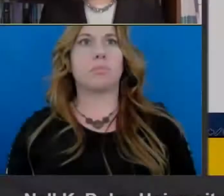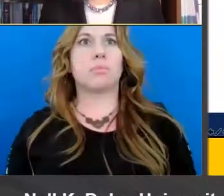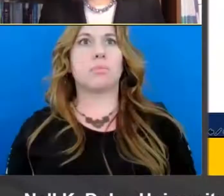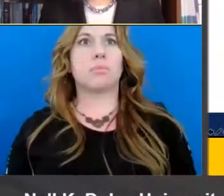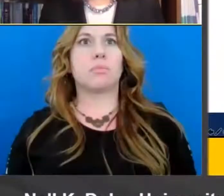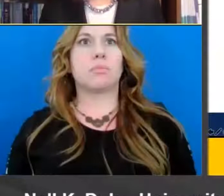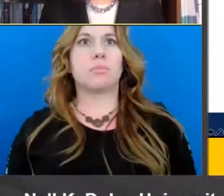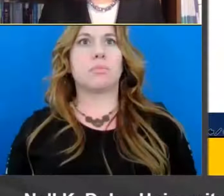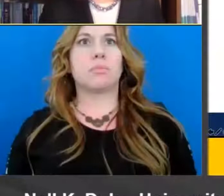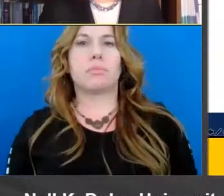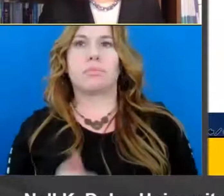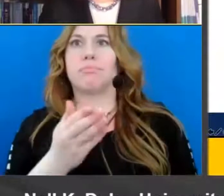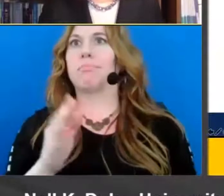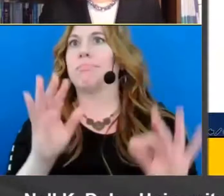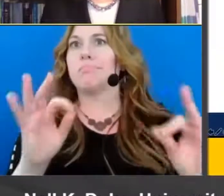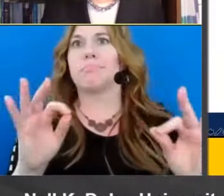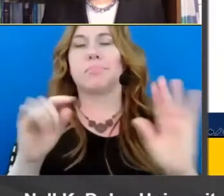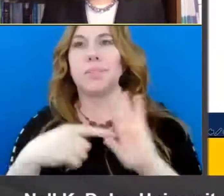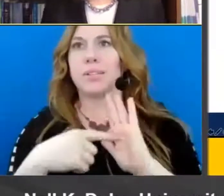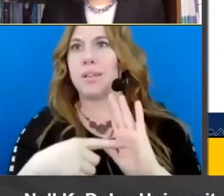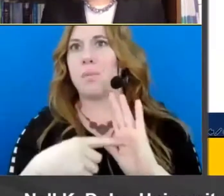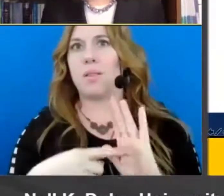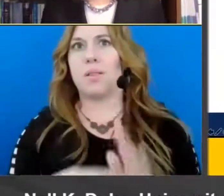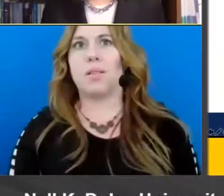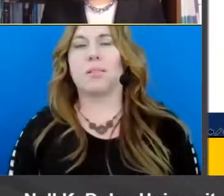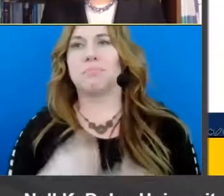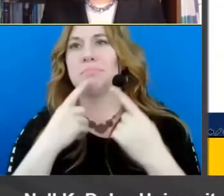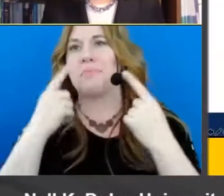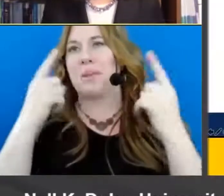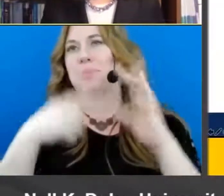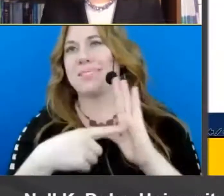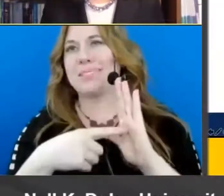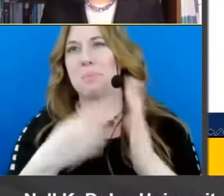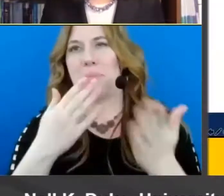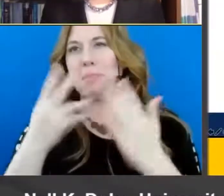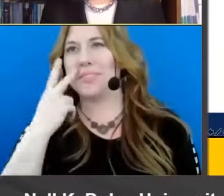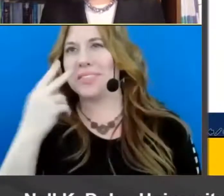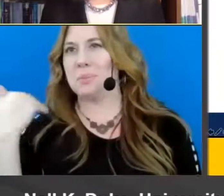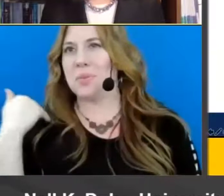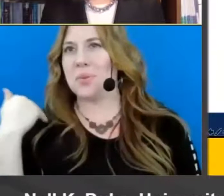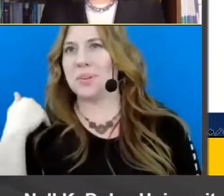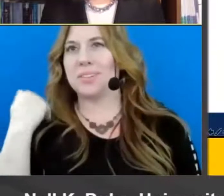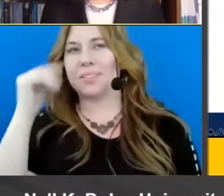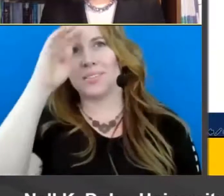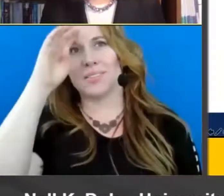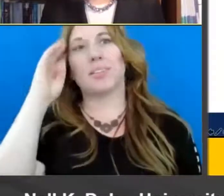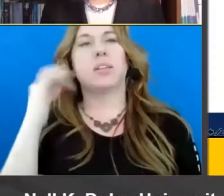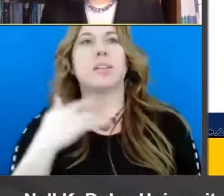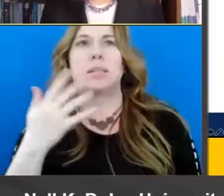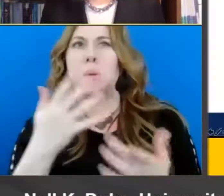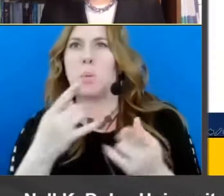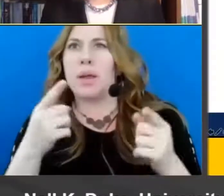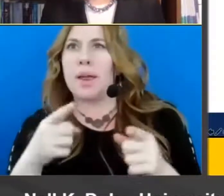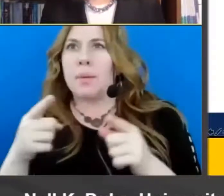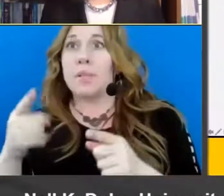this is a classic example as i said it's um you may have seen it before um and generally what happens is that